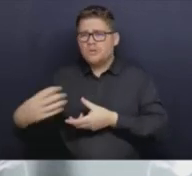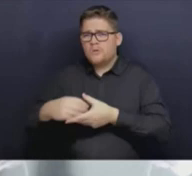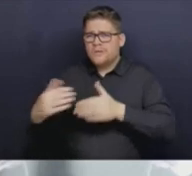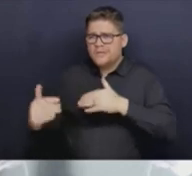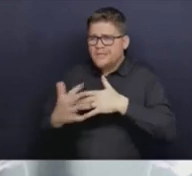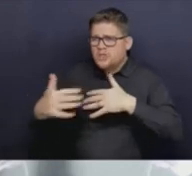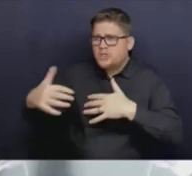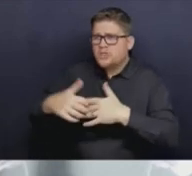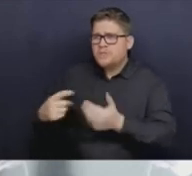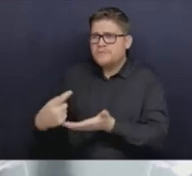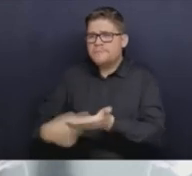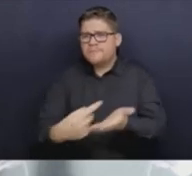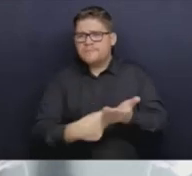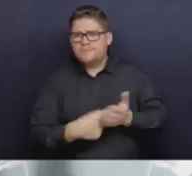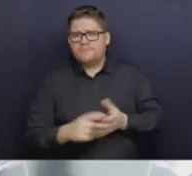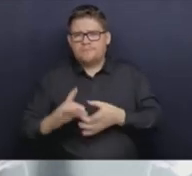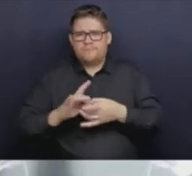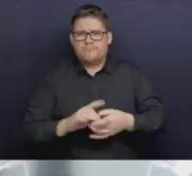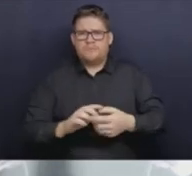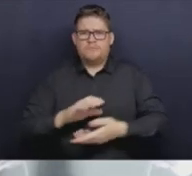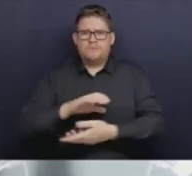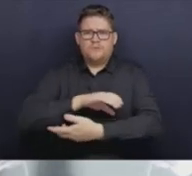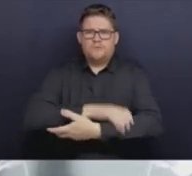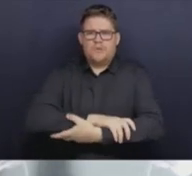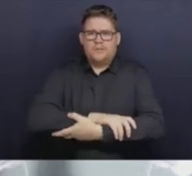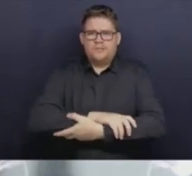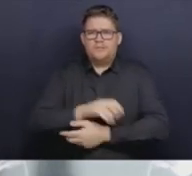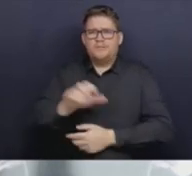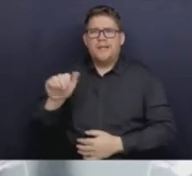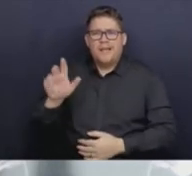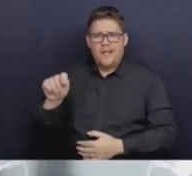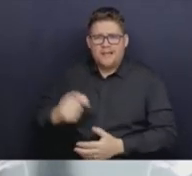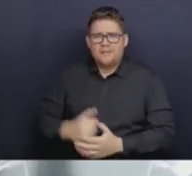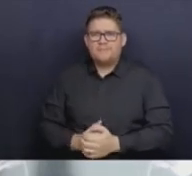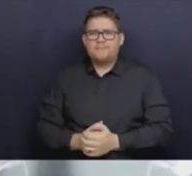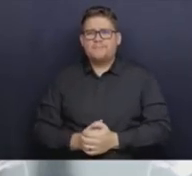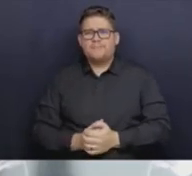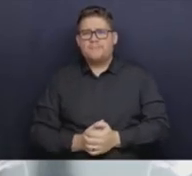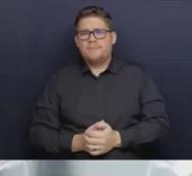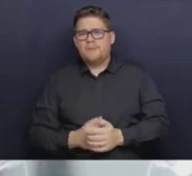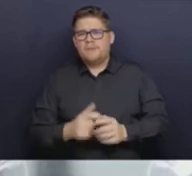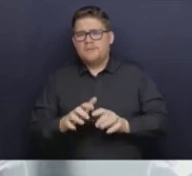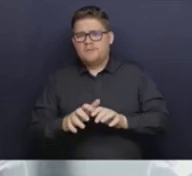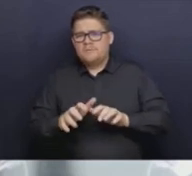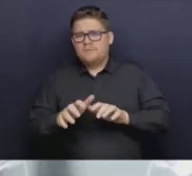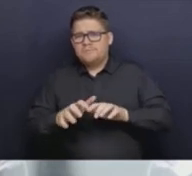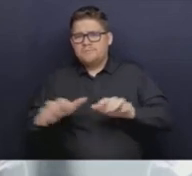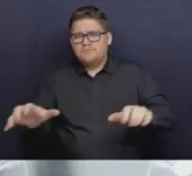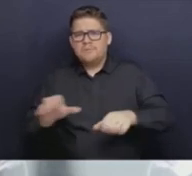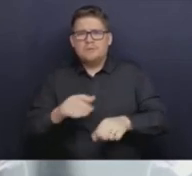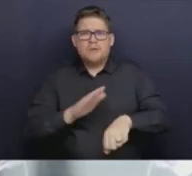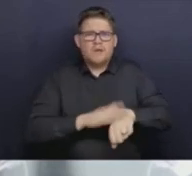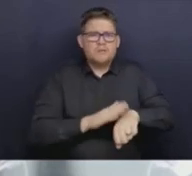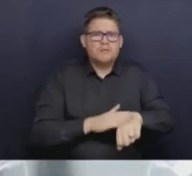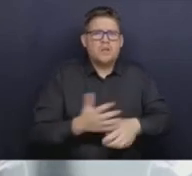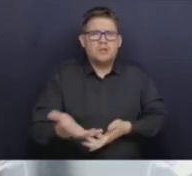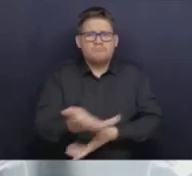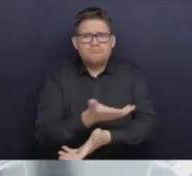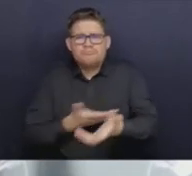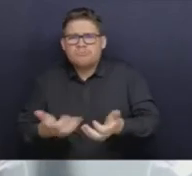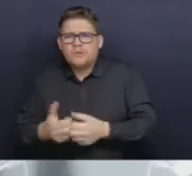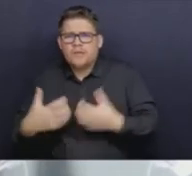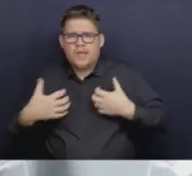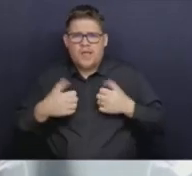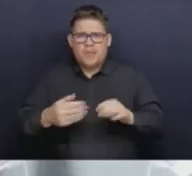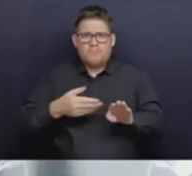Reconciliation Act and the In Plain Site Report. It's a massive consultation of health professional organizations, including all of the ones involved,